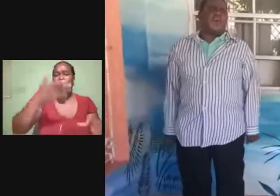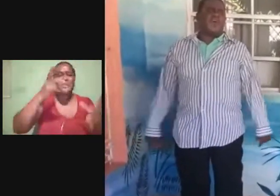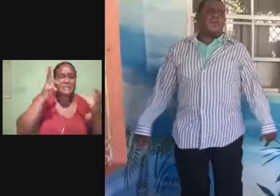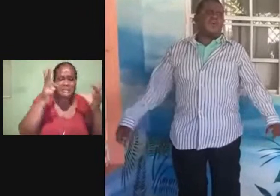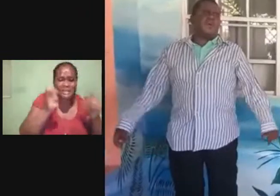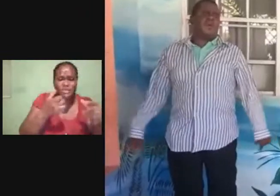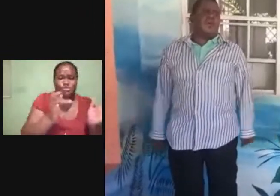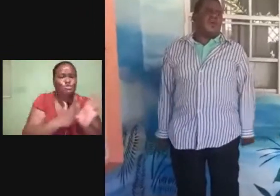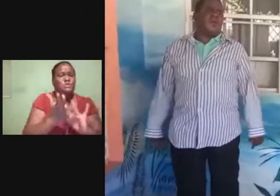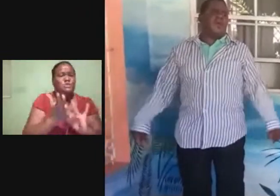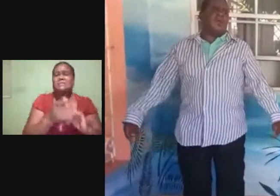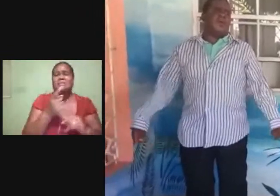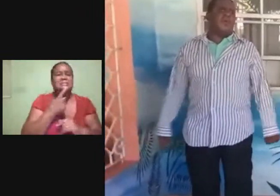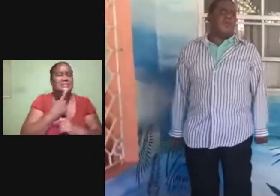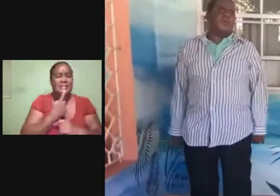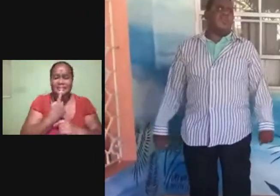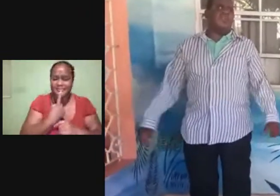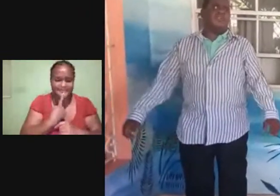call